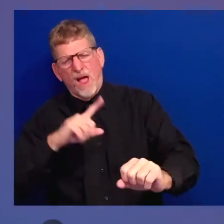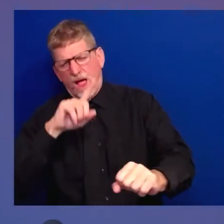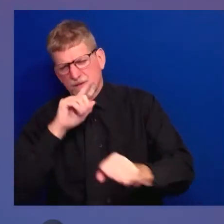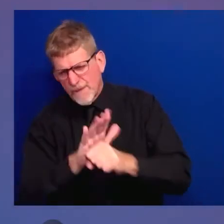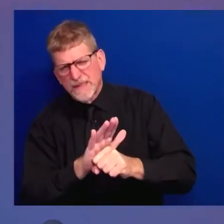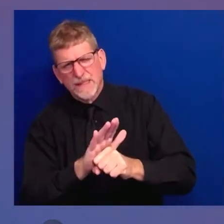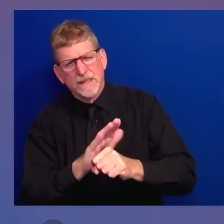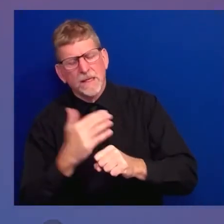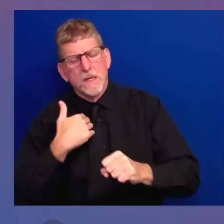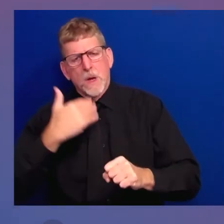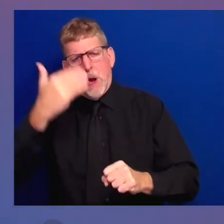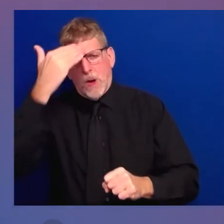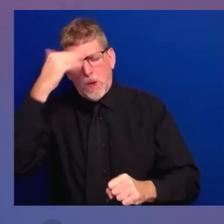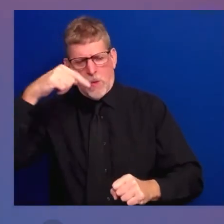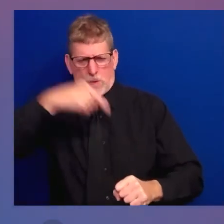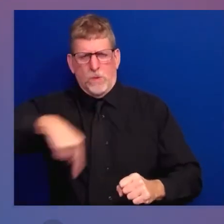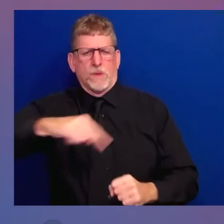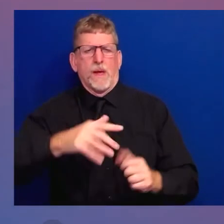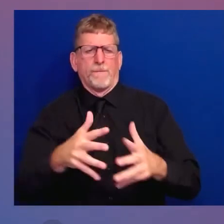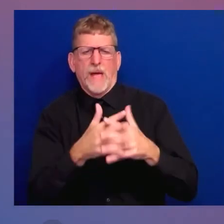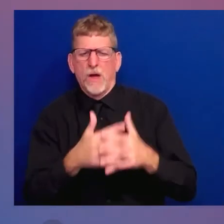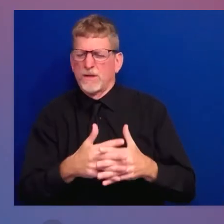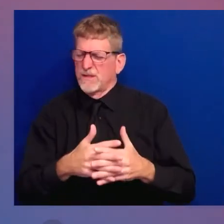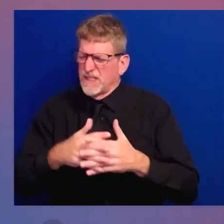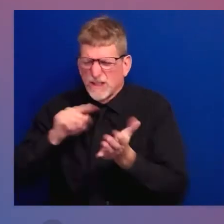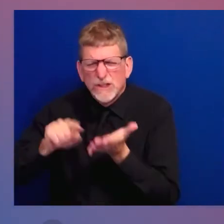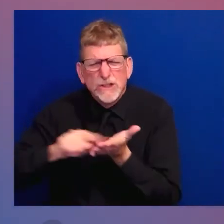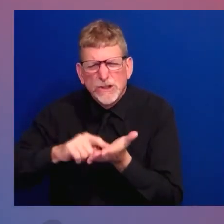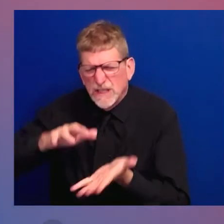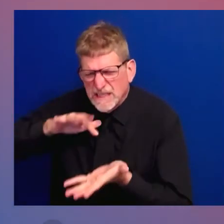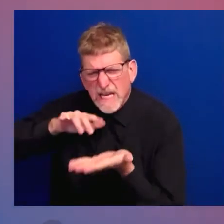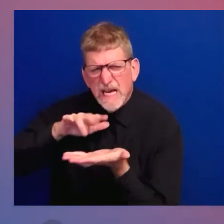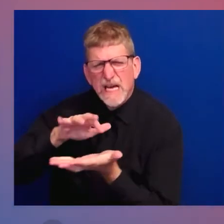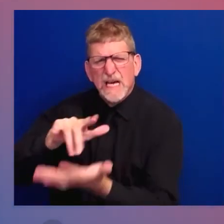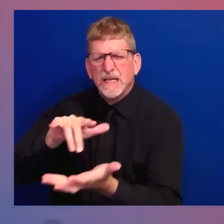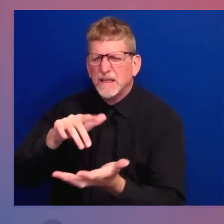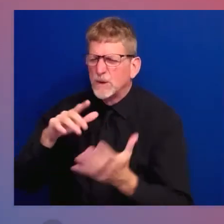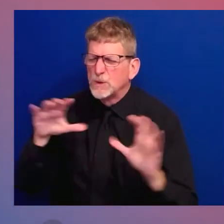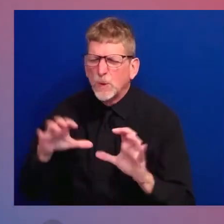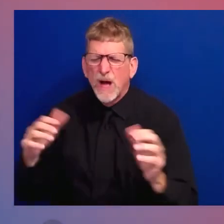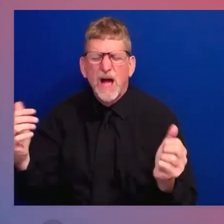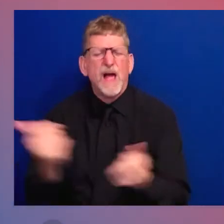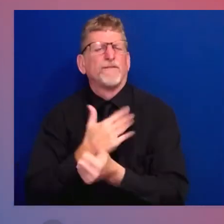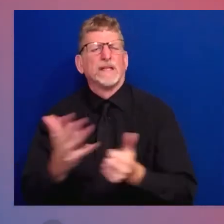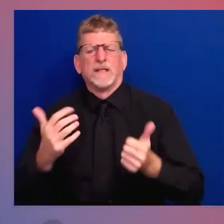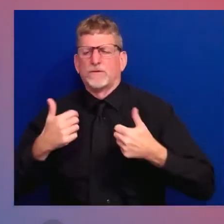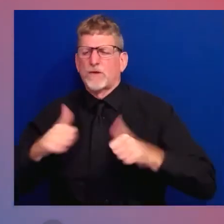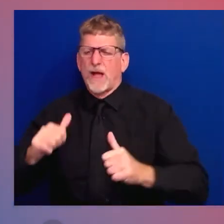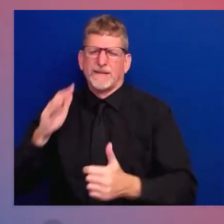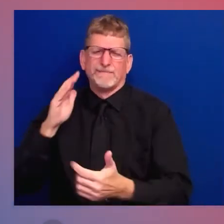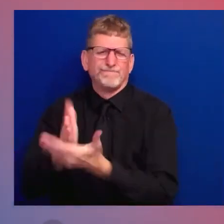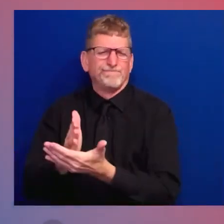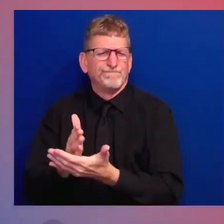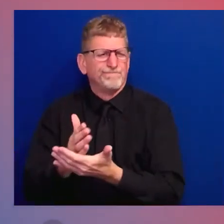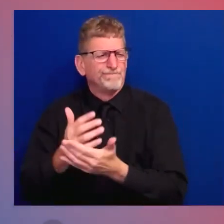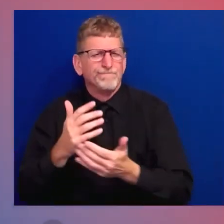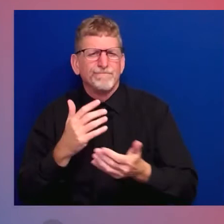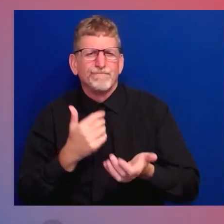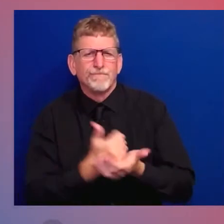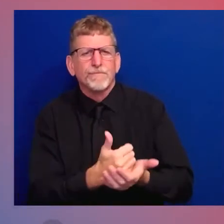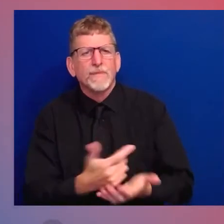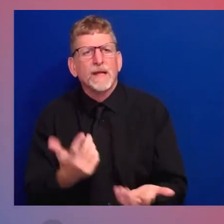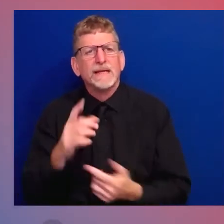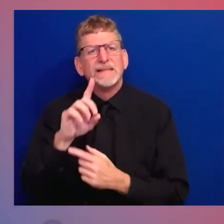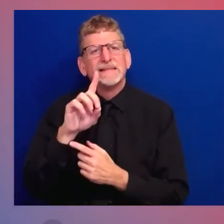we can. I'm committed to the families like Danielle Robinson, the widow of Sergeant First Class Heath Robinson, who